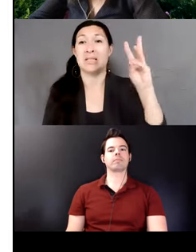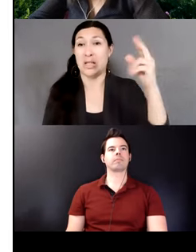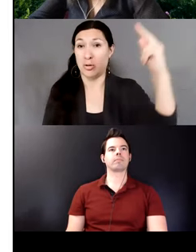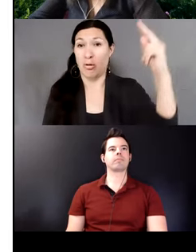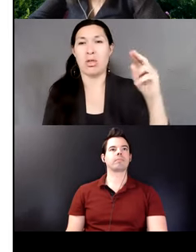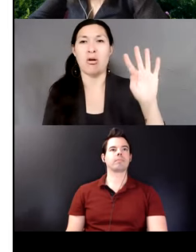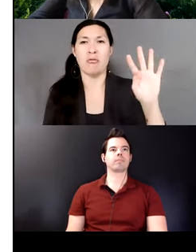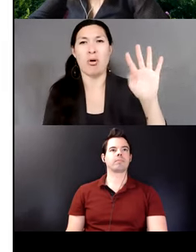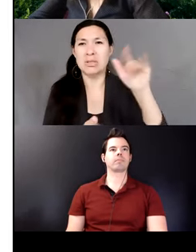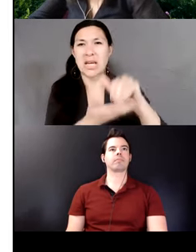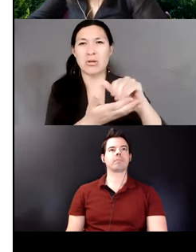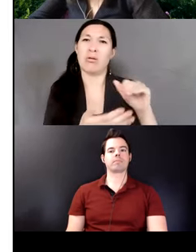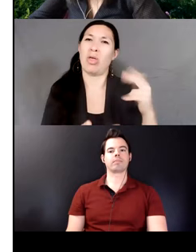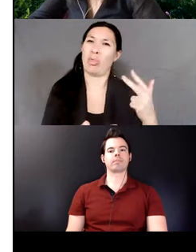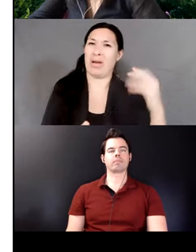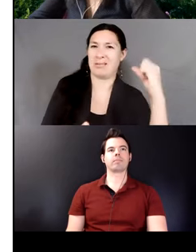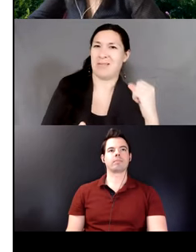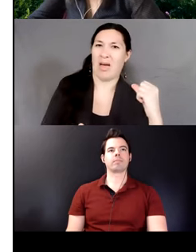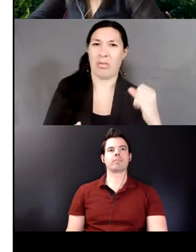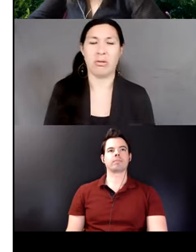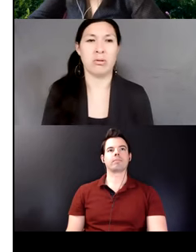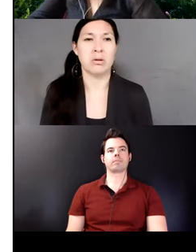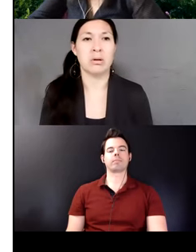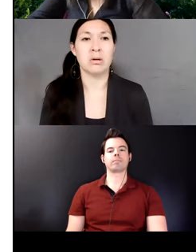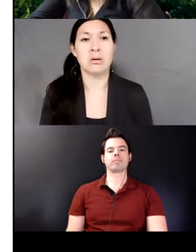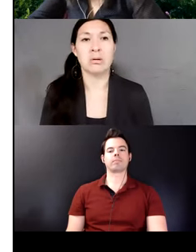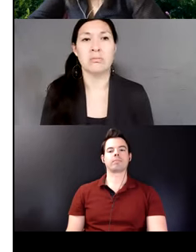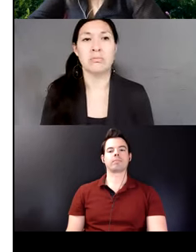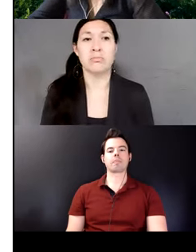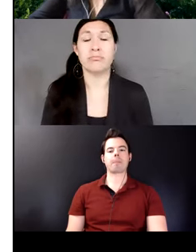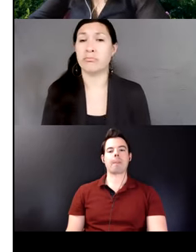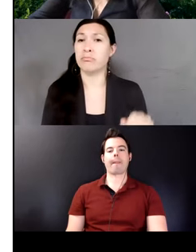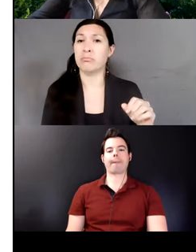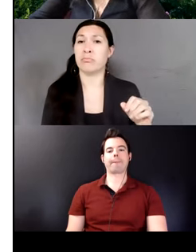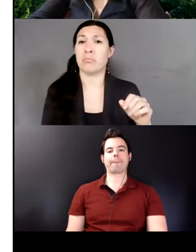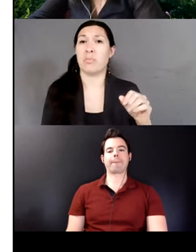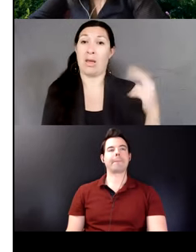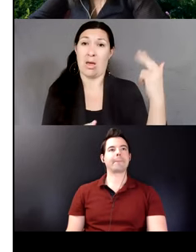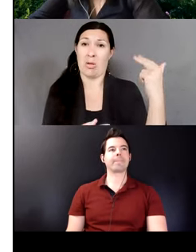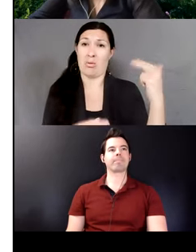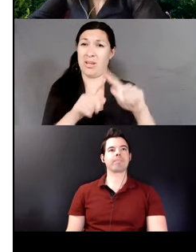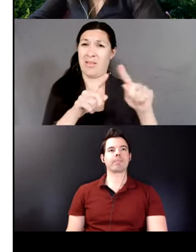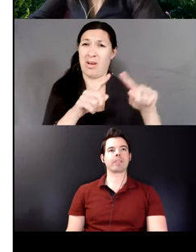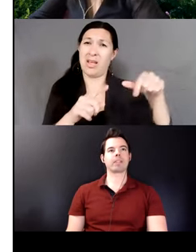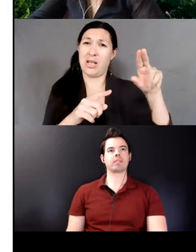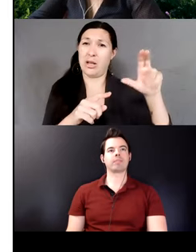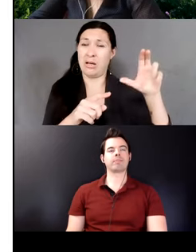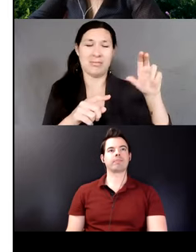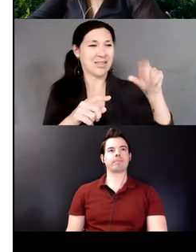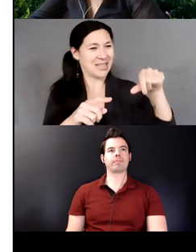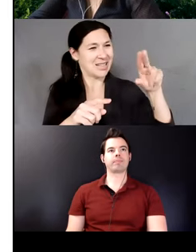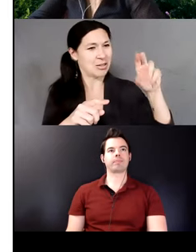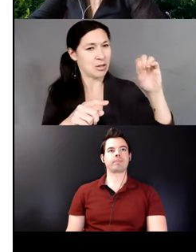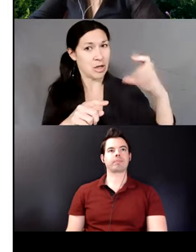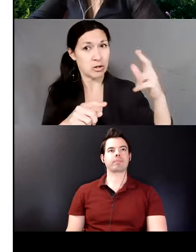Southern Andes. The arguments for the existence of 13 different Quechua languages are based